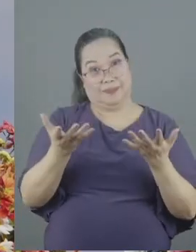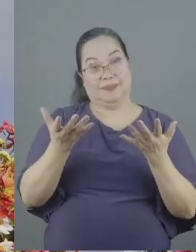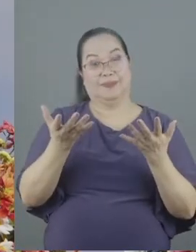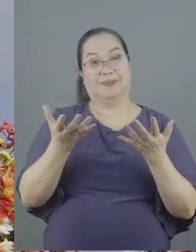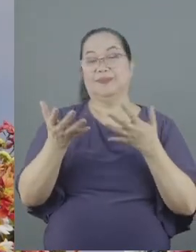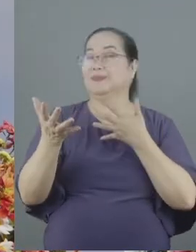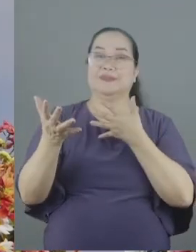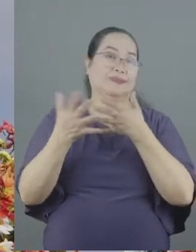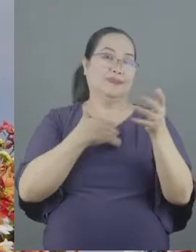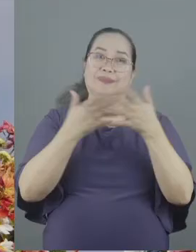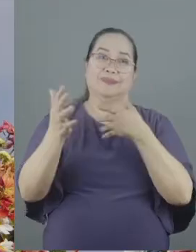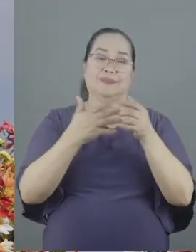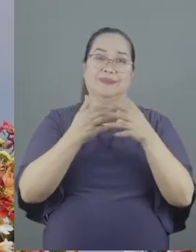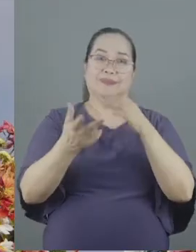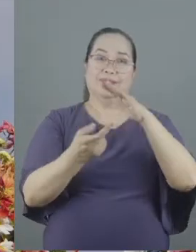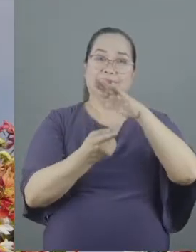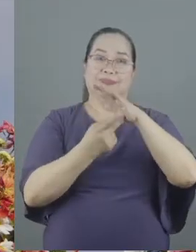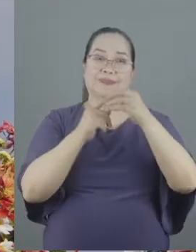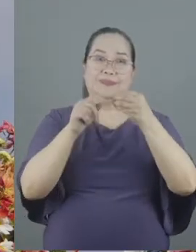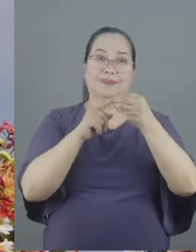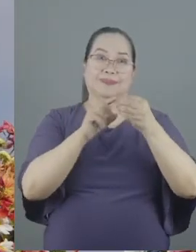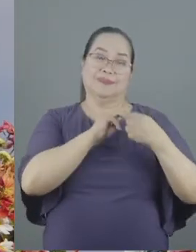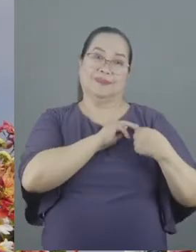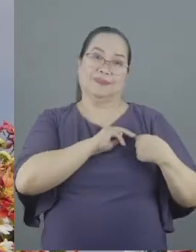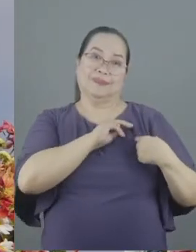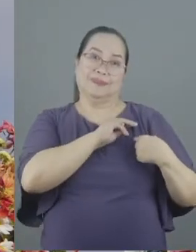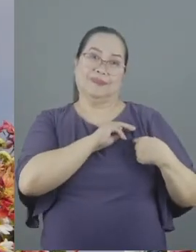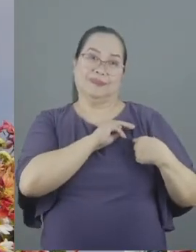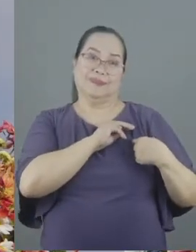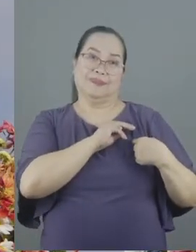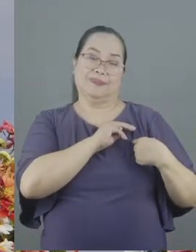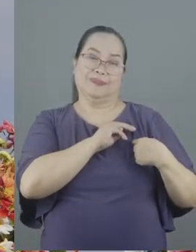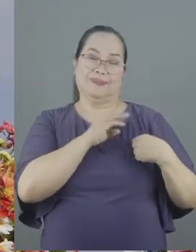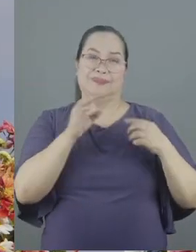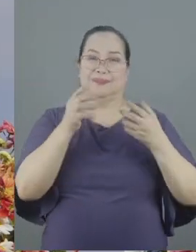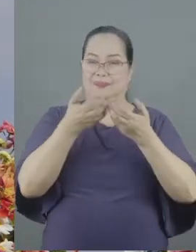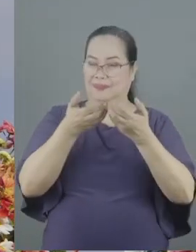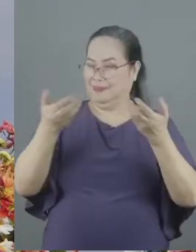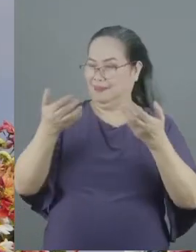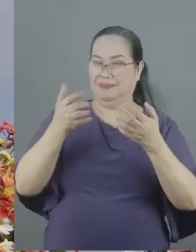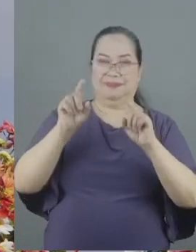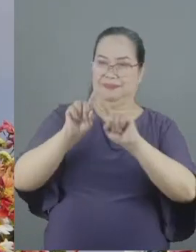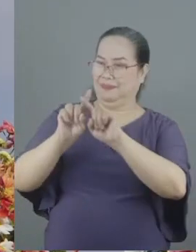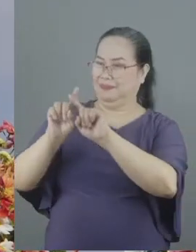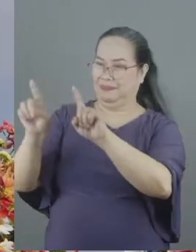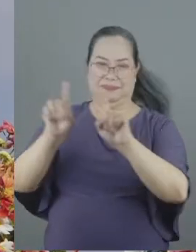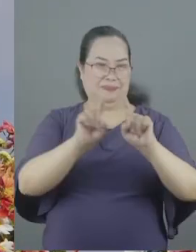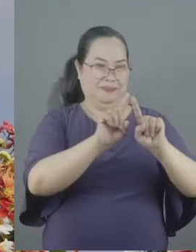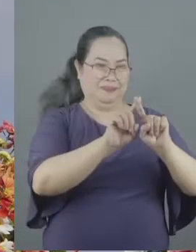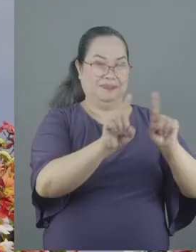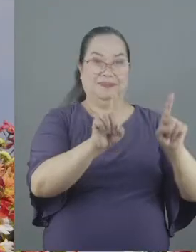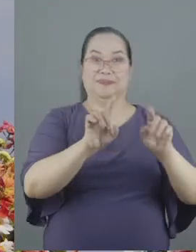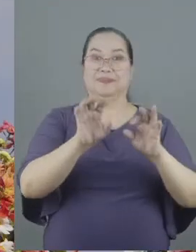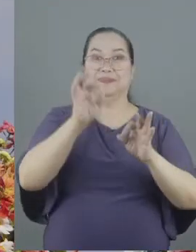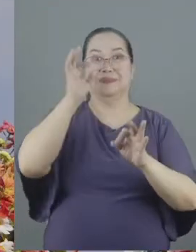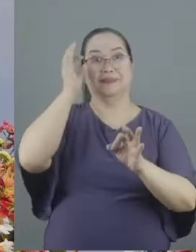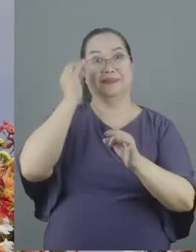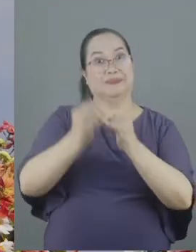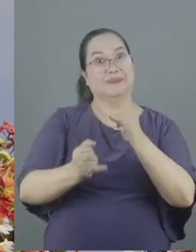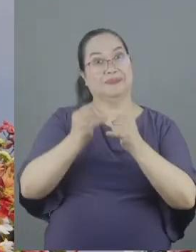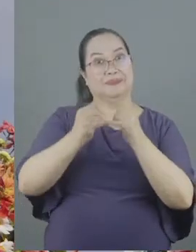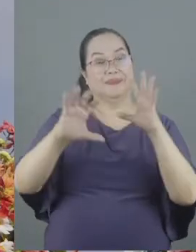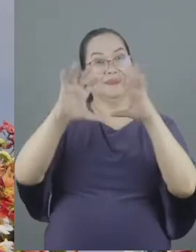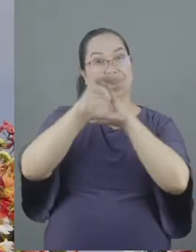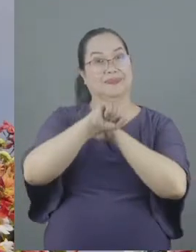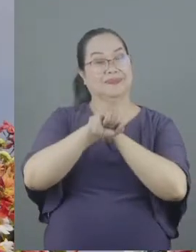so Paul was saying this is a matter of moral indifference it does not matter in the final analysis if it